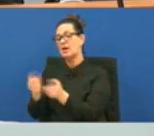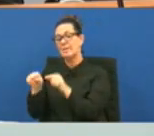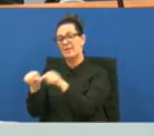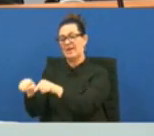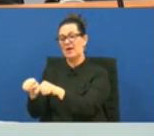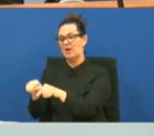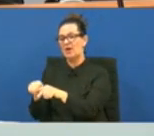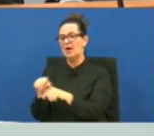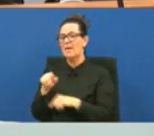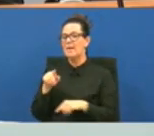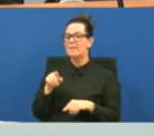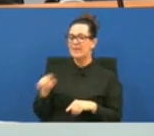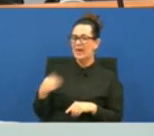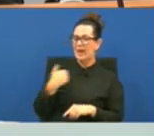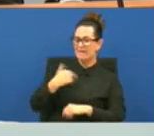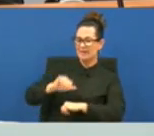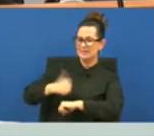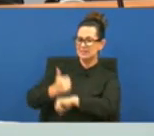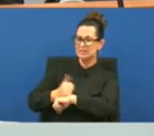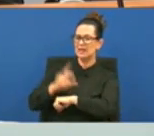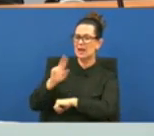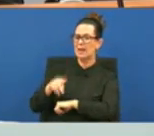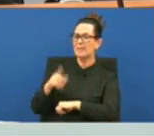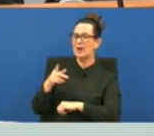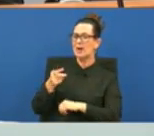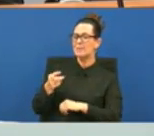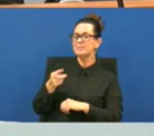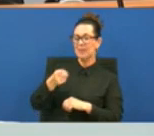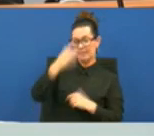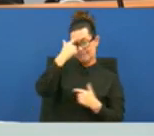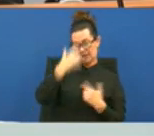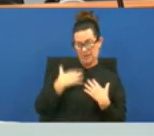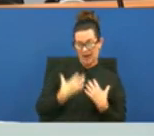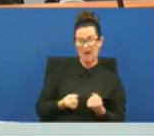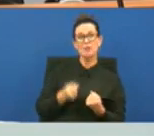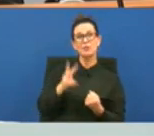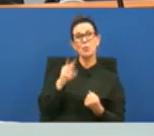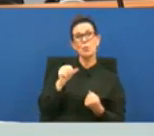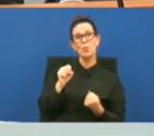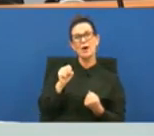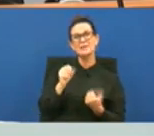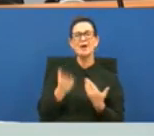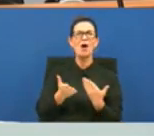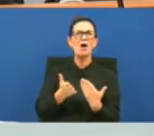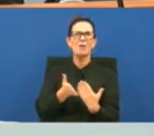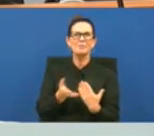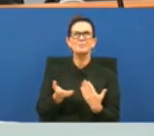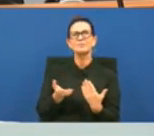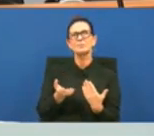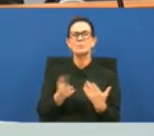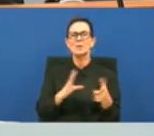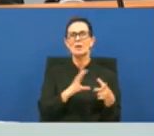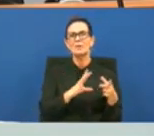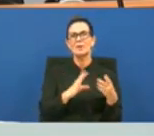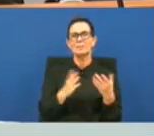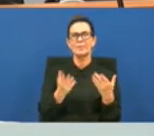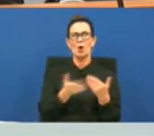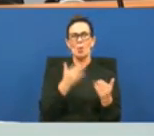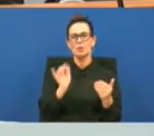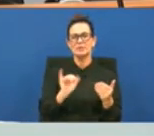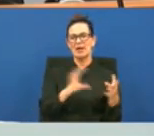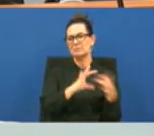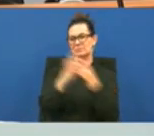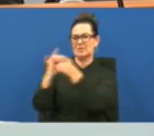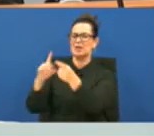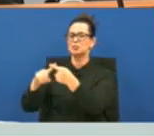had it situated where the the mental health part was almost connected to the jail so